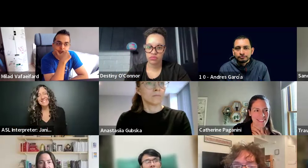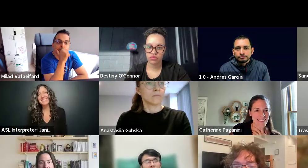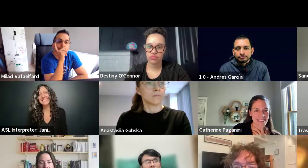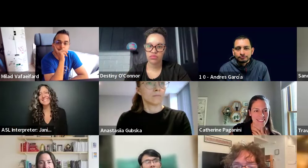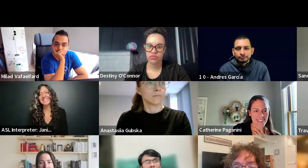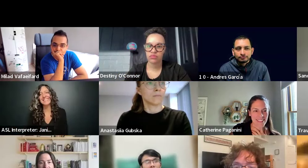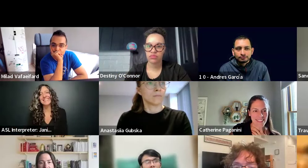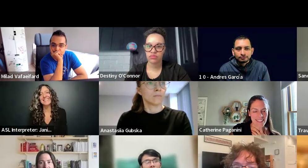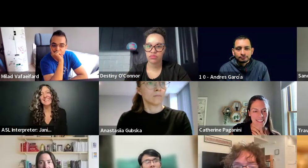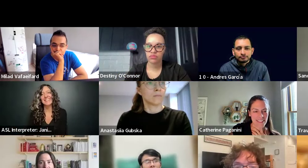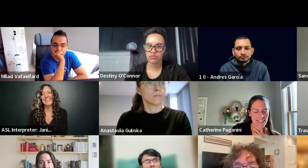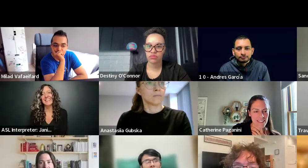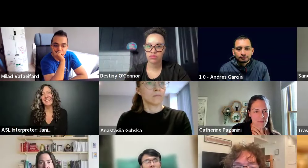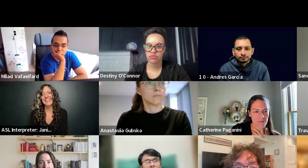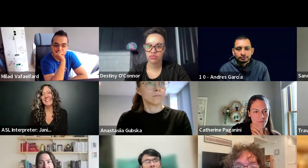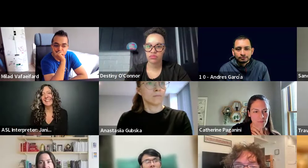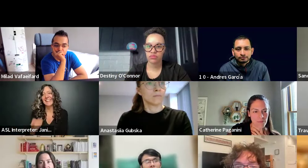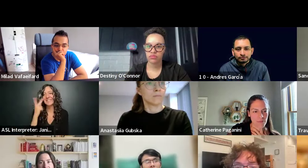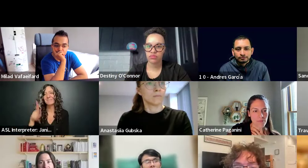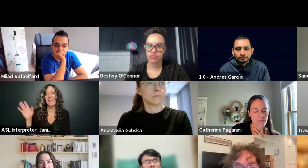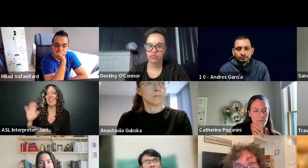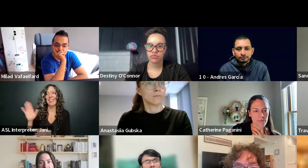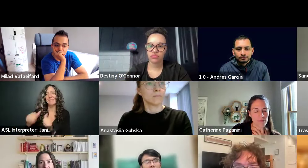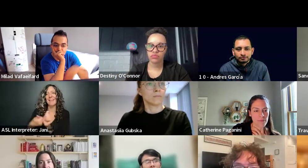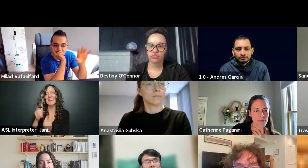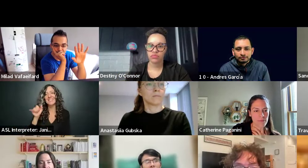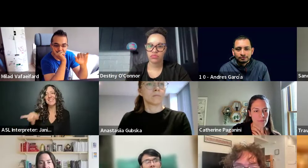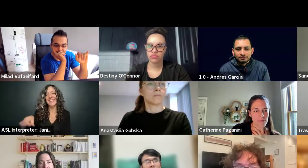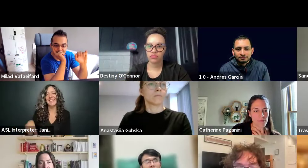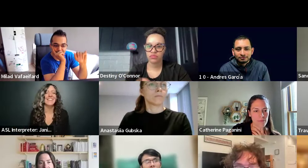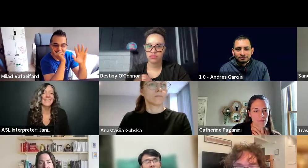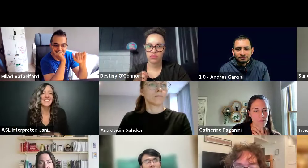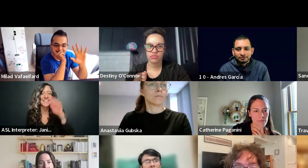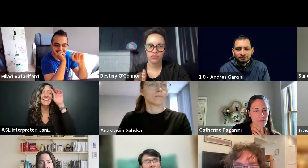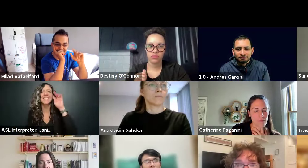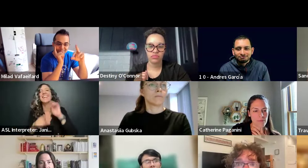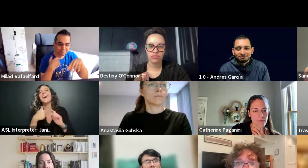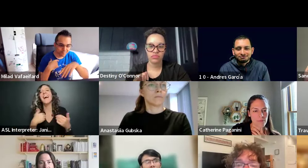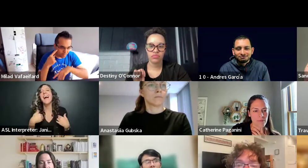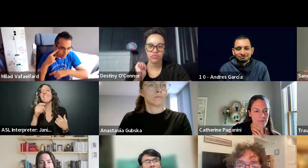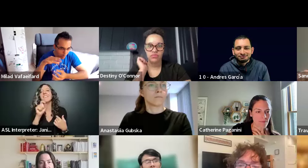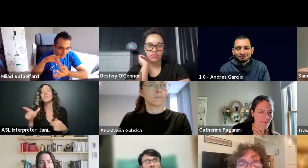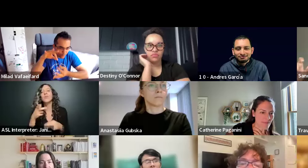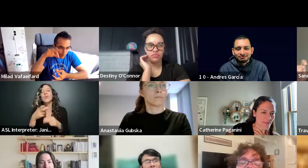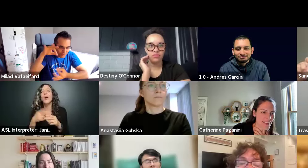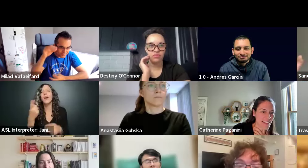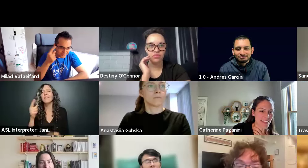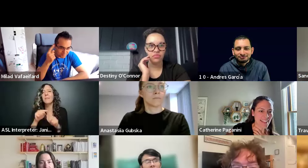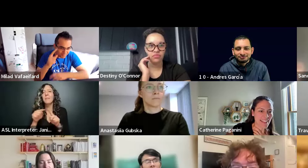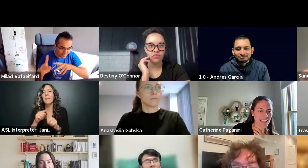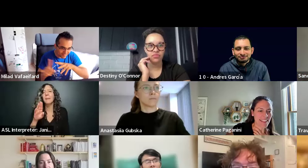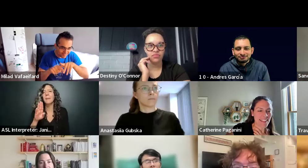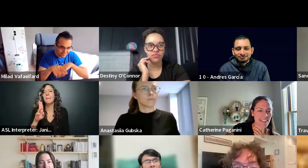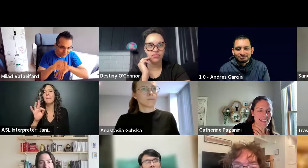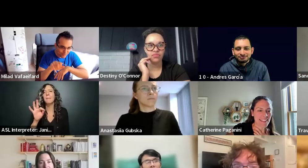Uh, yes. I have access to a tool called as a buffer, meaning FFER. So that buffer will schedule the post on